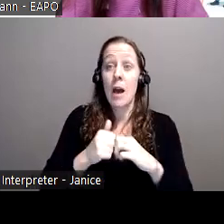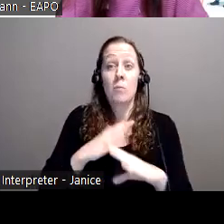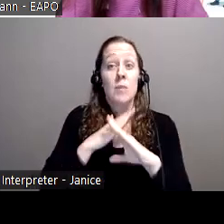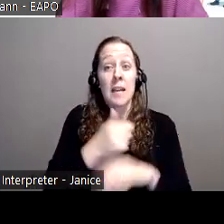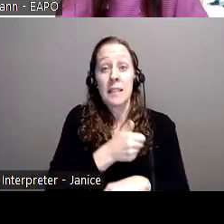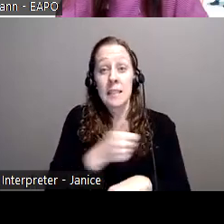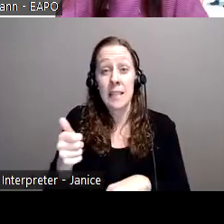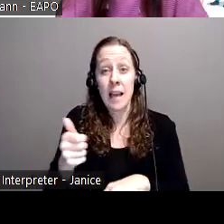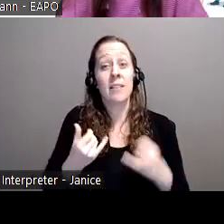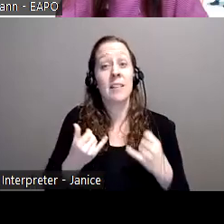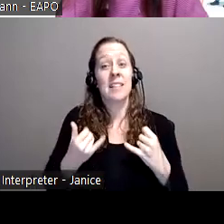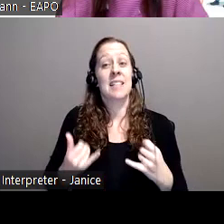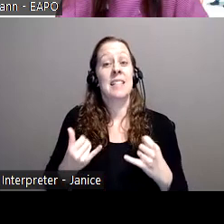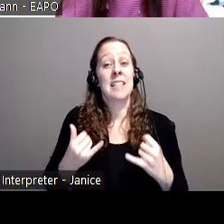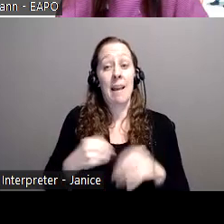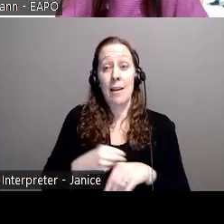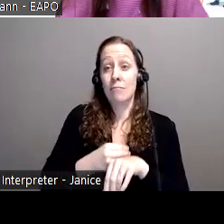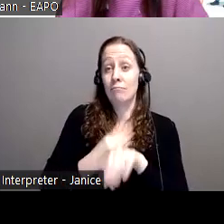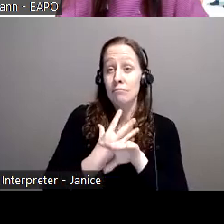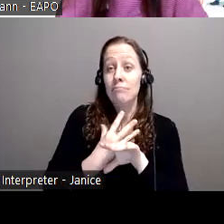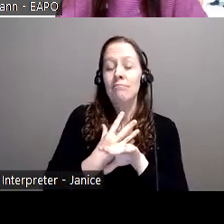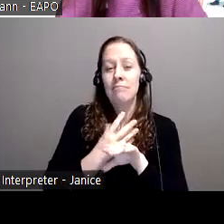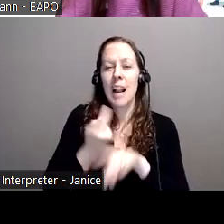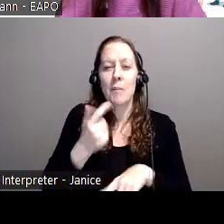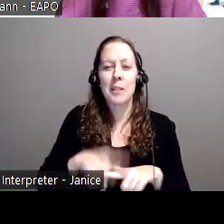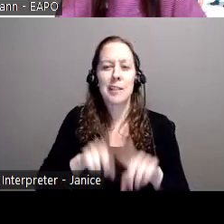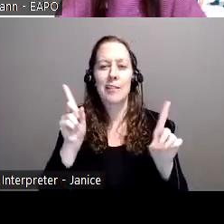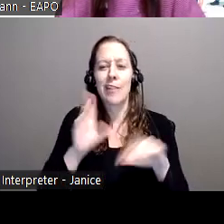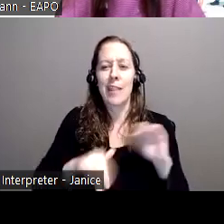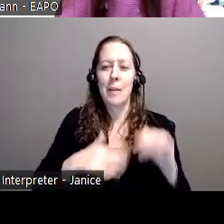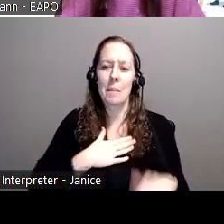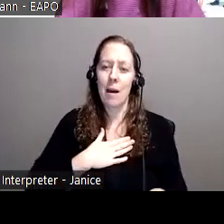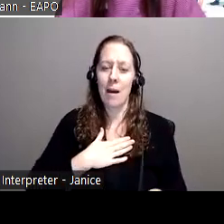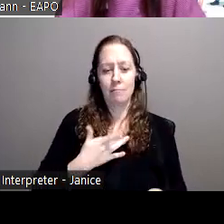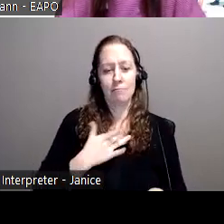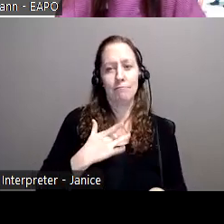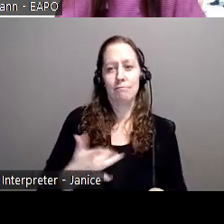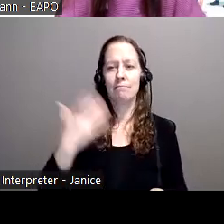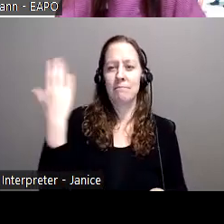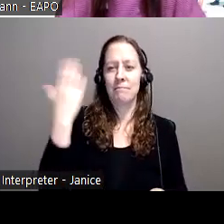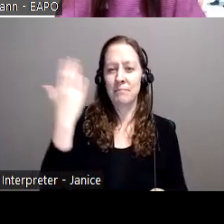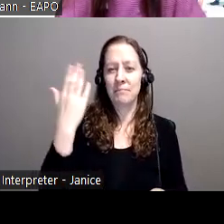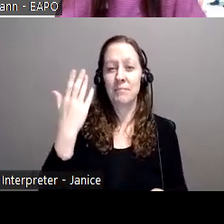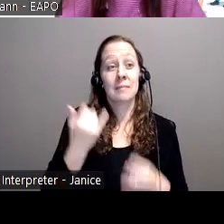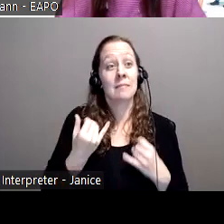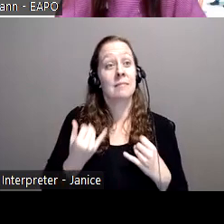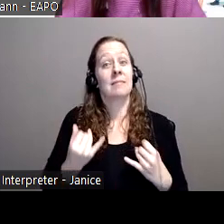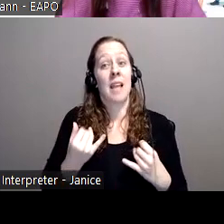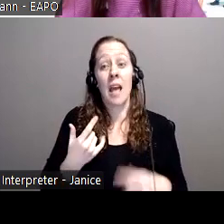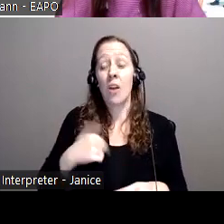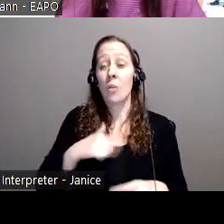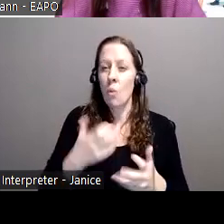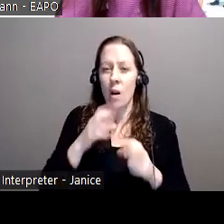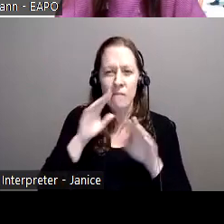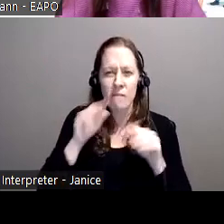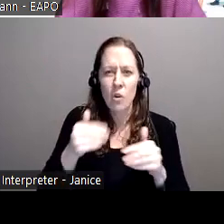that the webinar today was a little different than, than what I normally do, um, where we wanted to focus on, you know, why report to the Canadian Anti